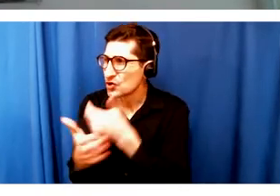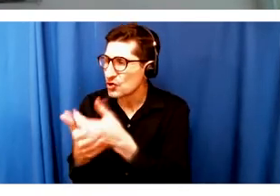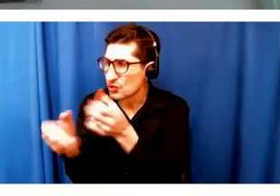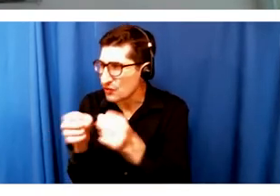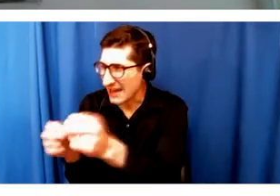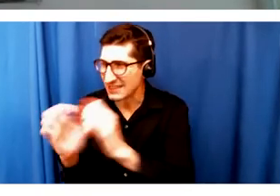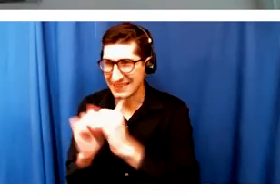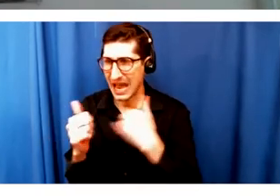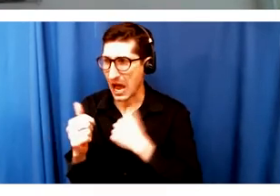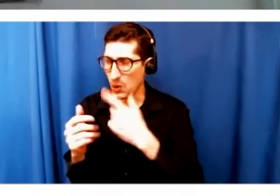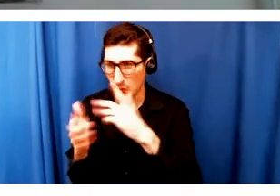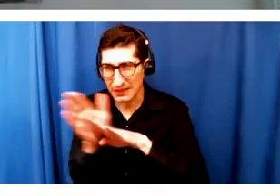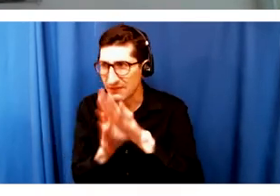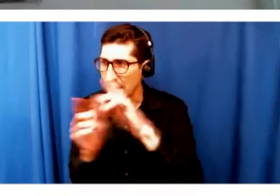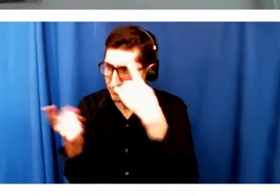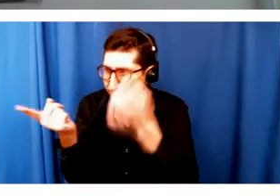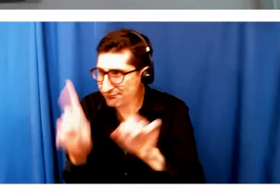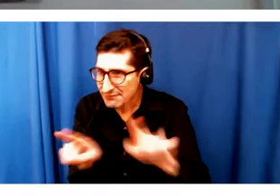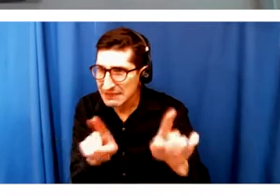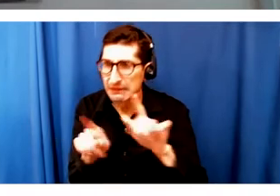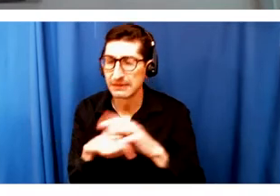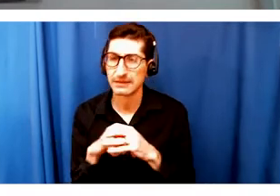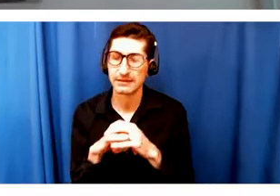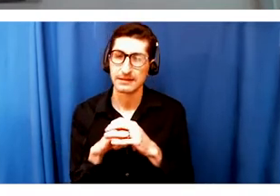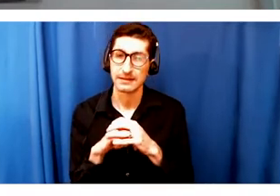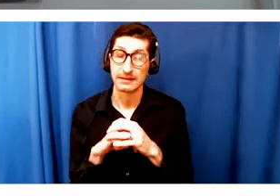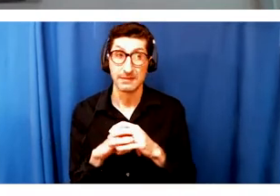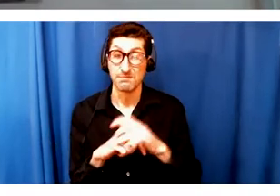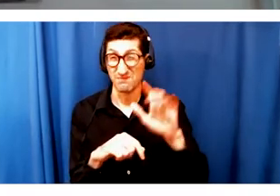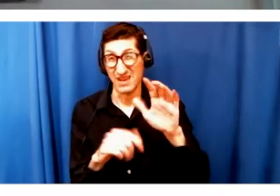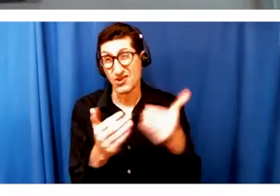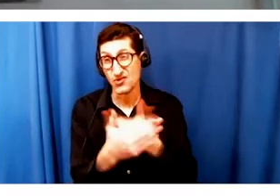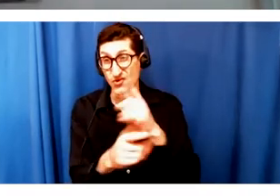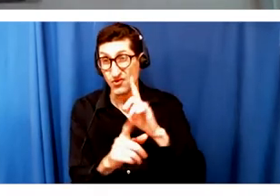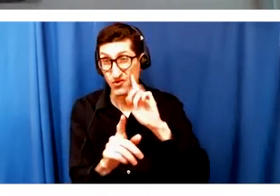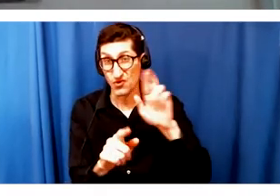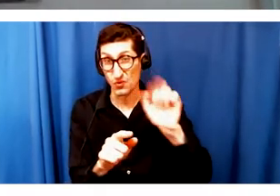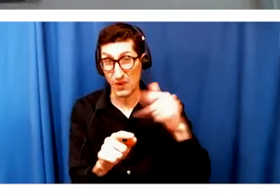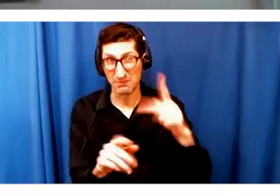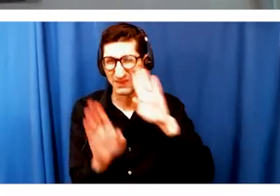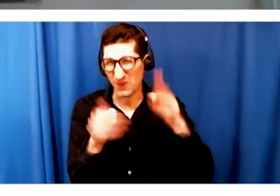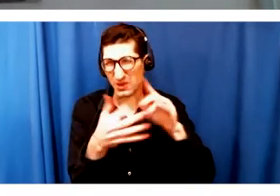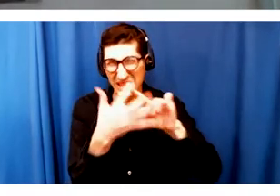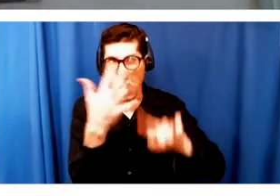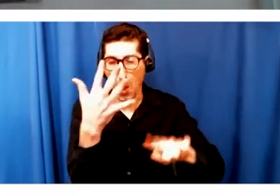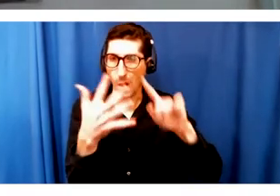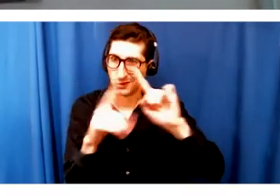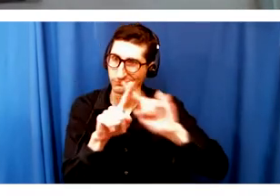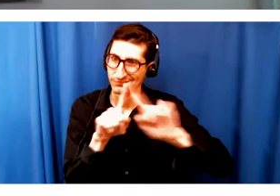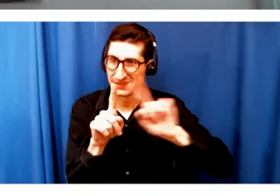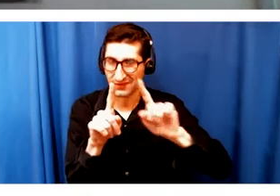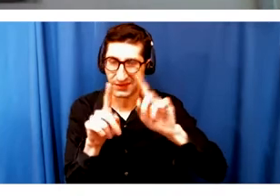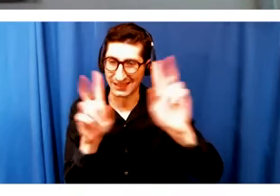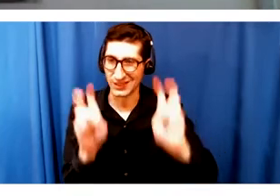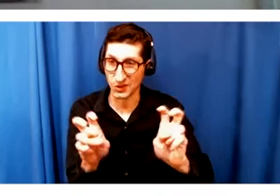But all that stuff, I think, is part of what Nurep is focusing on. And I'm hoping that, and I'm sharing all that stuff with my colleagues as it